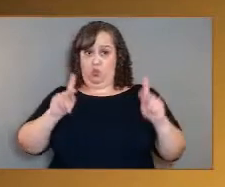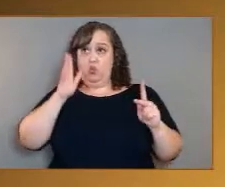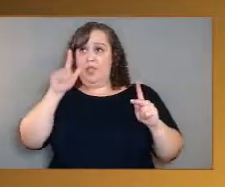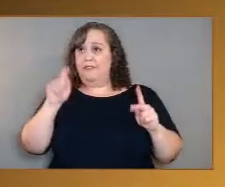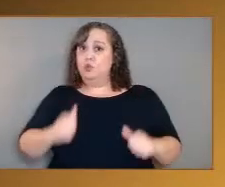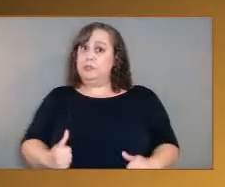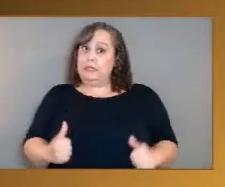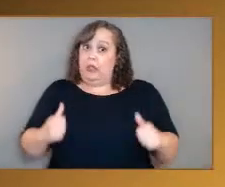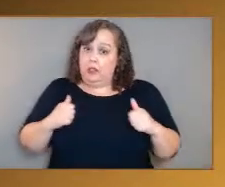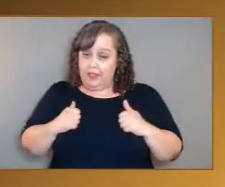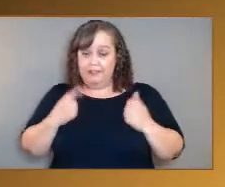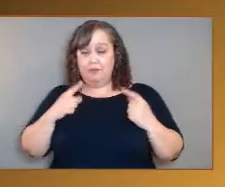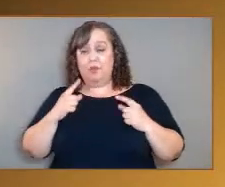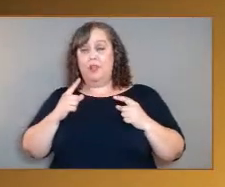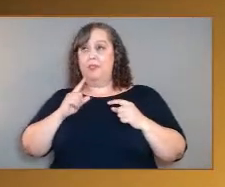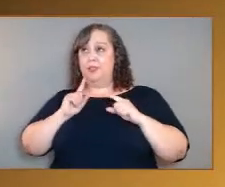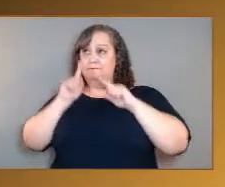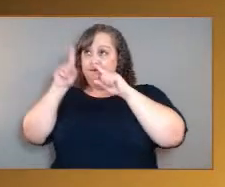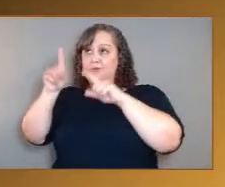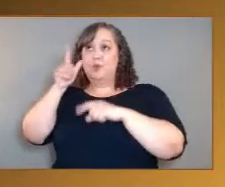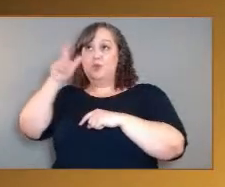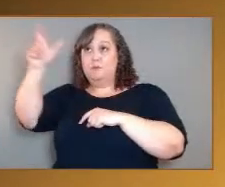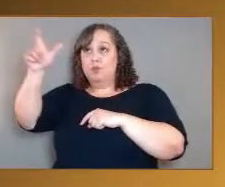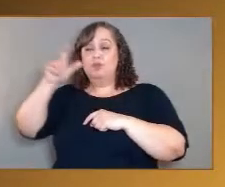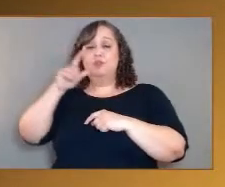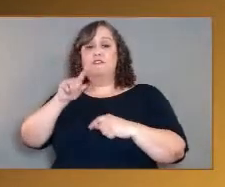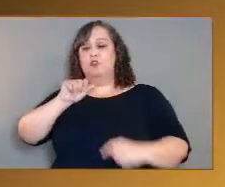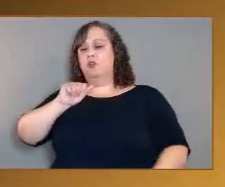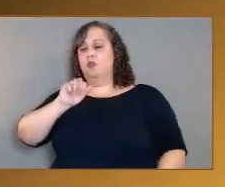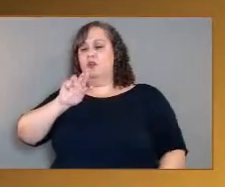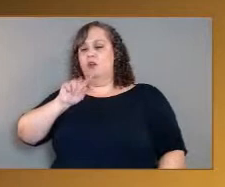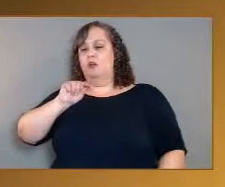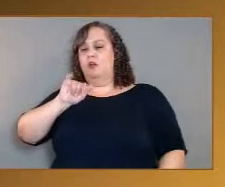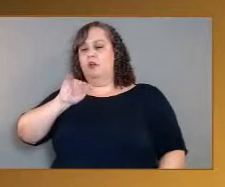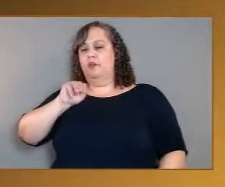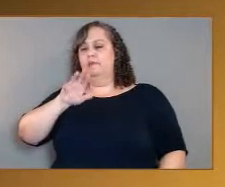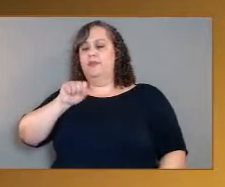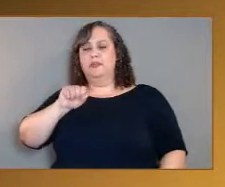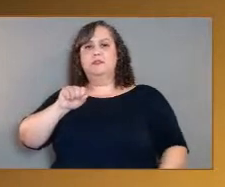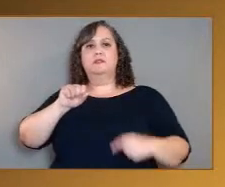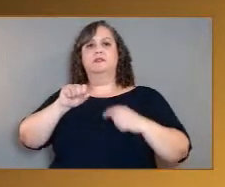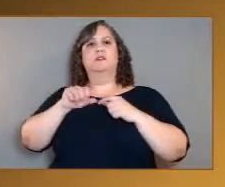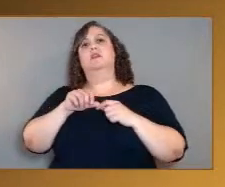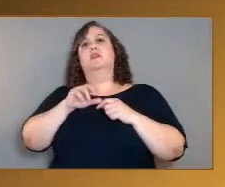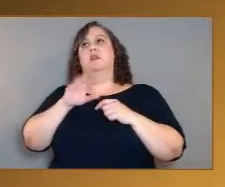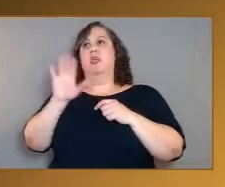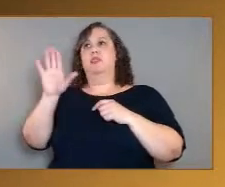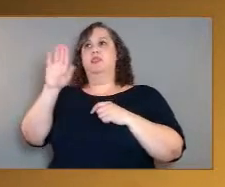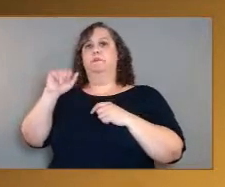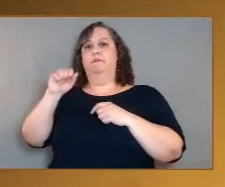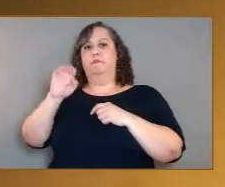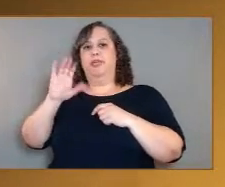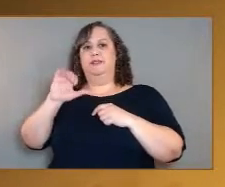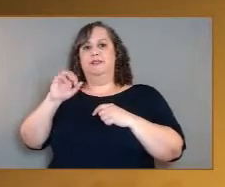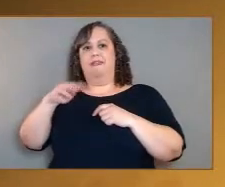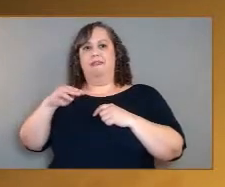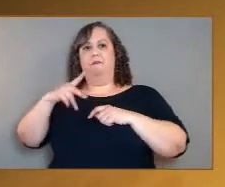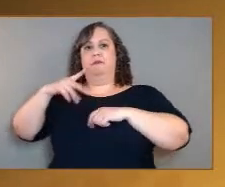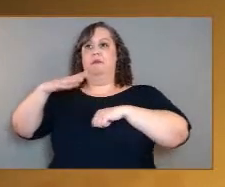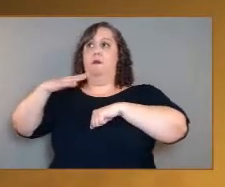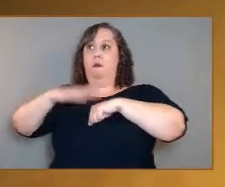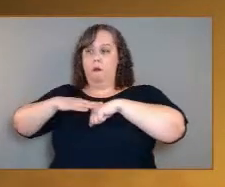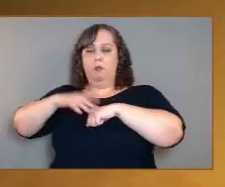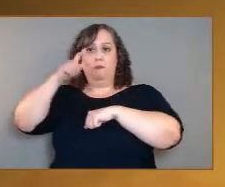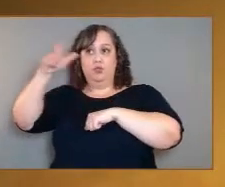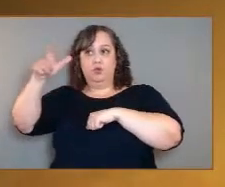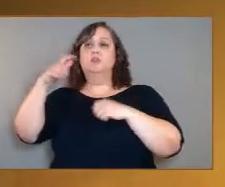Artemis program in the Artemis base camp. So there's always a feed forward. And we at NASA, I think, do a good job about capitalizing on that.